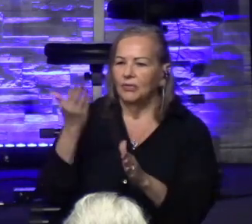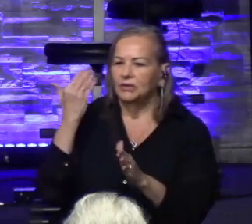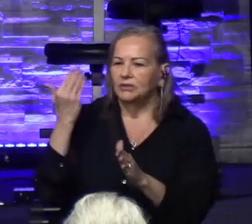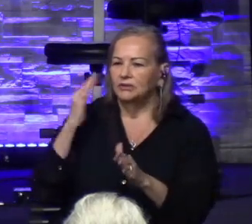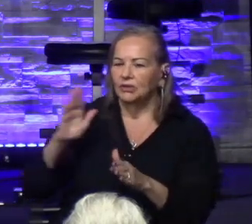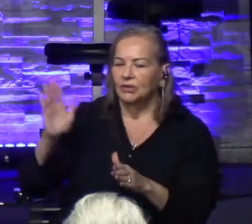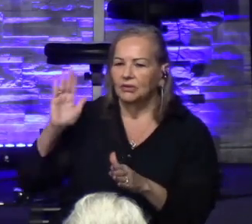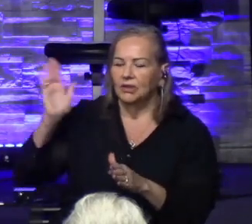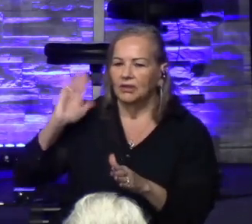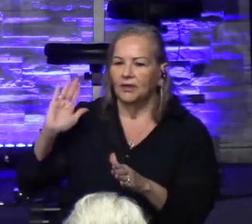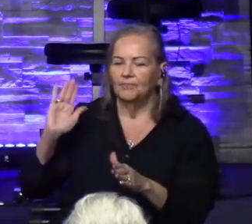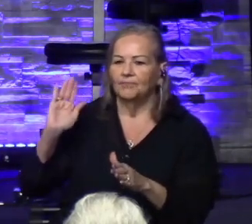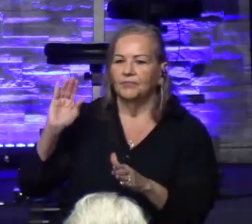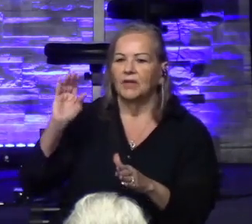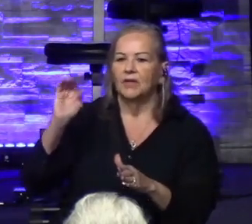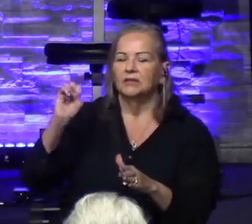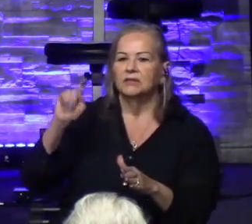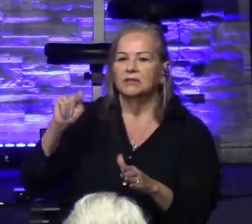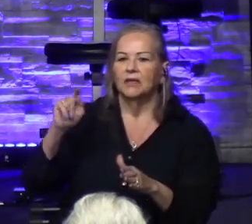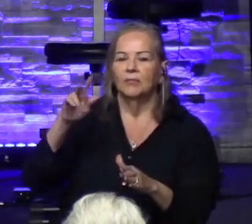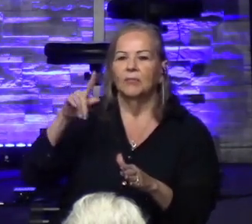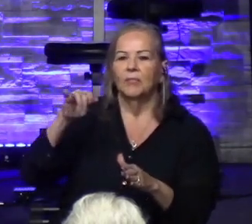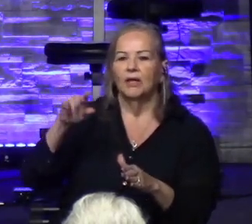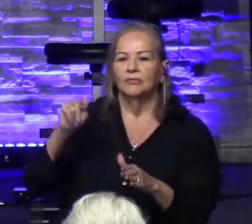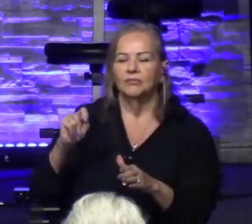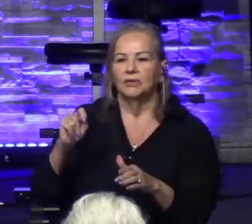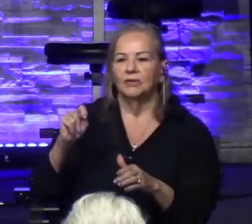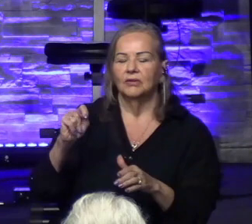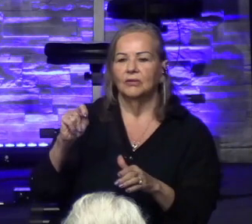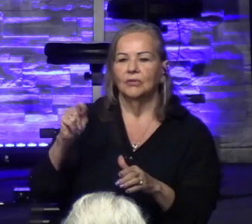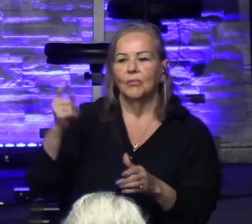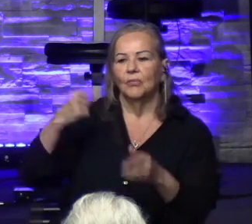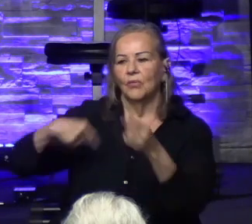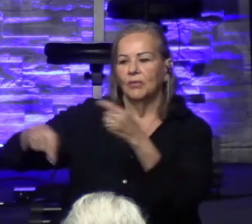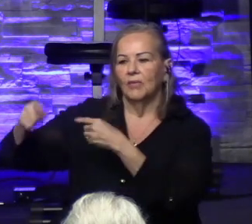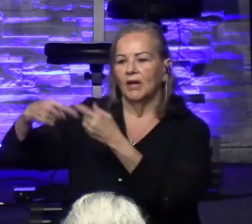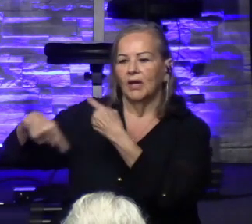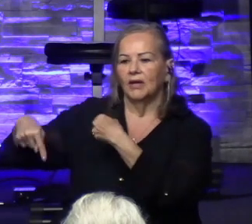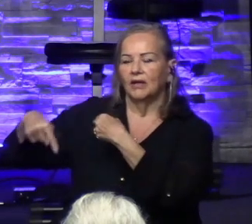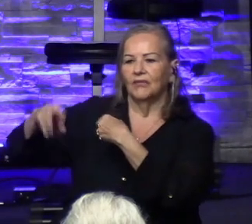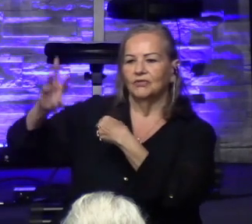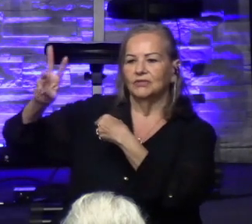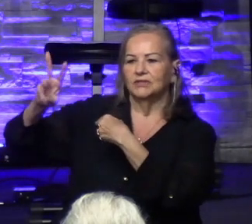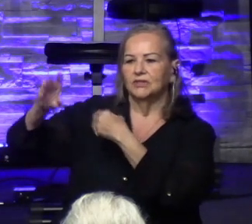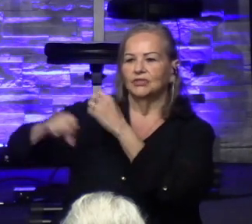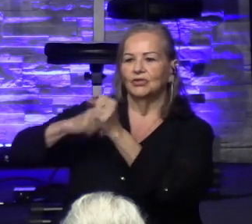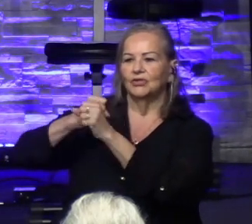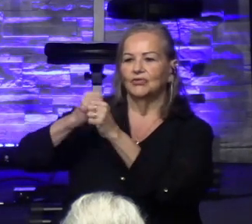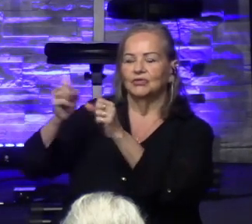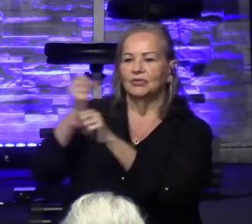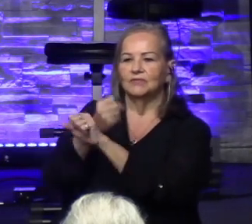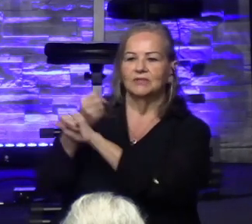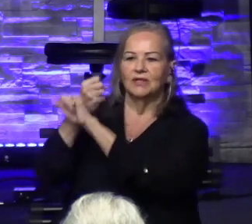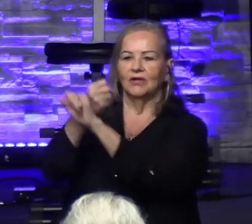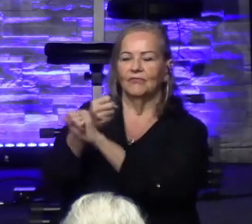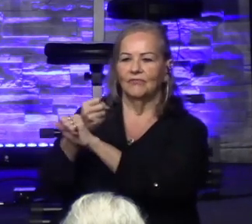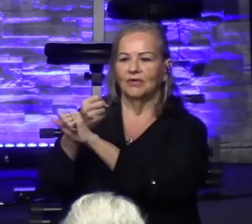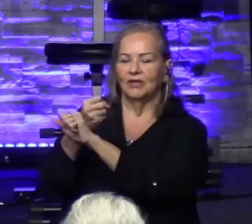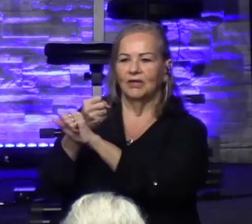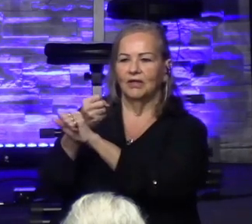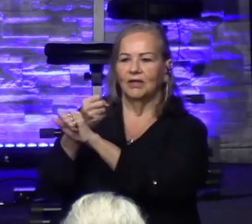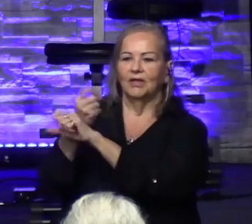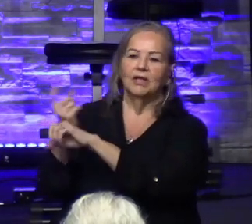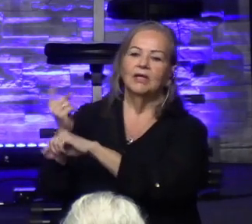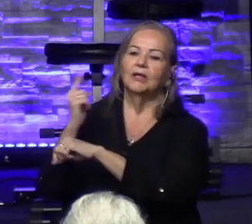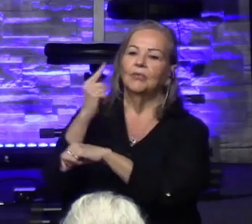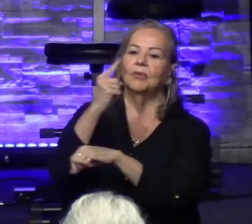St. Patrick went back after he had six years of slavery. Because he had a passion for a people. Because he loved